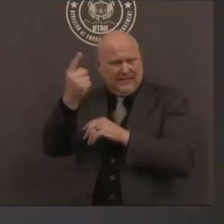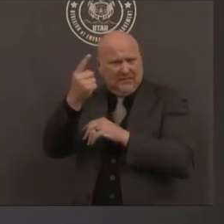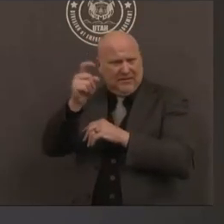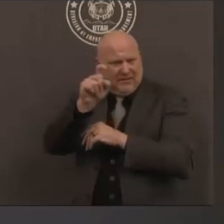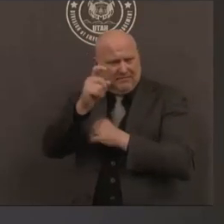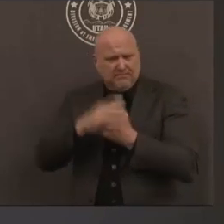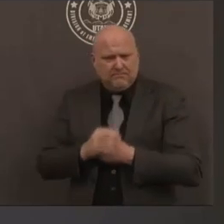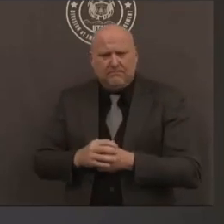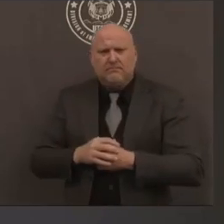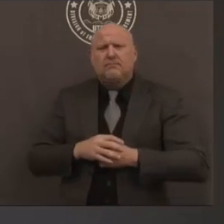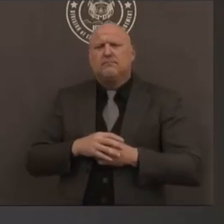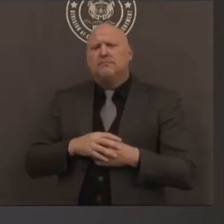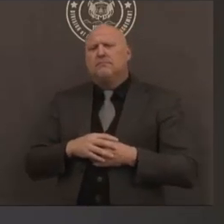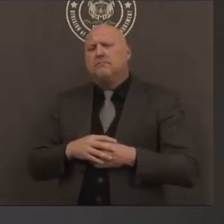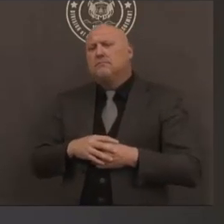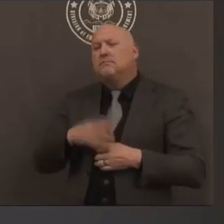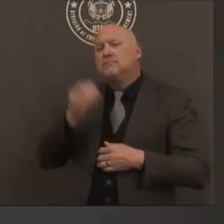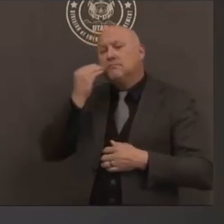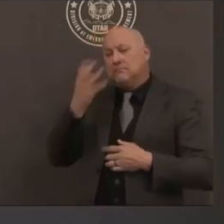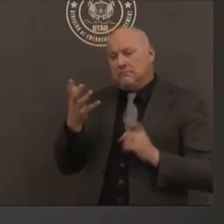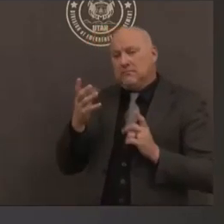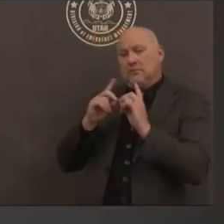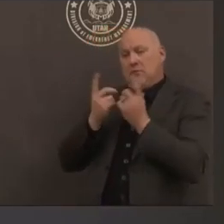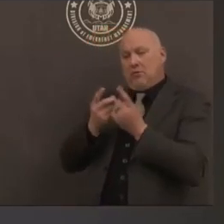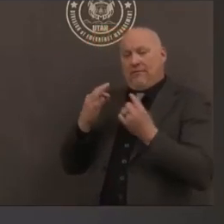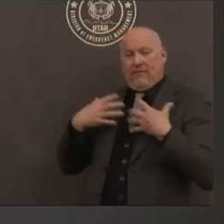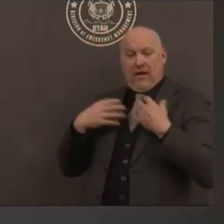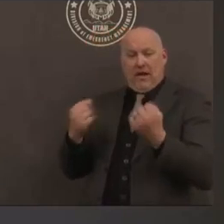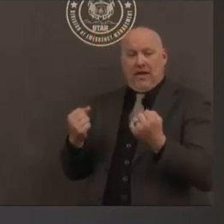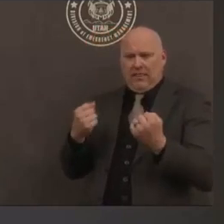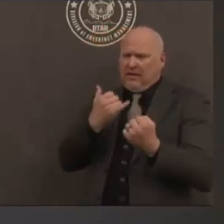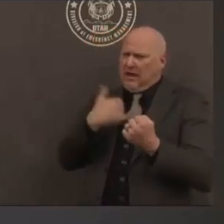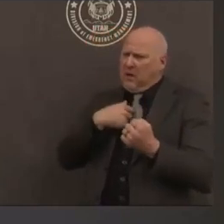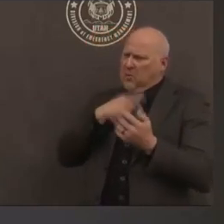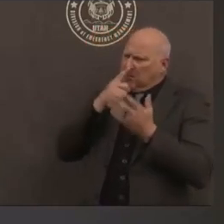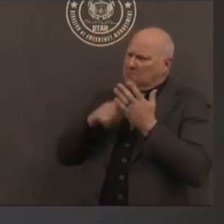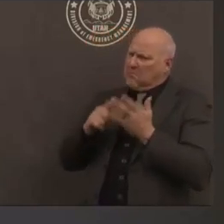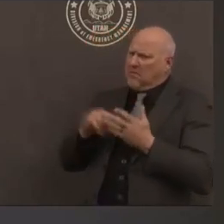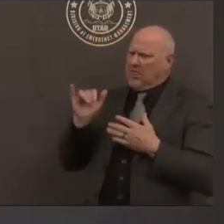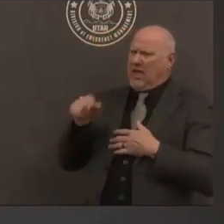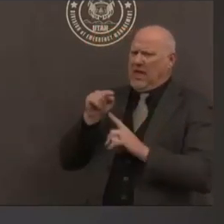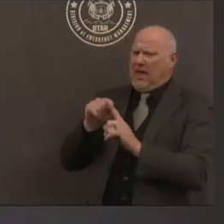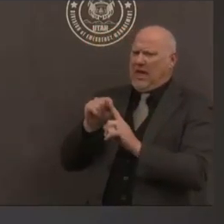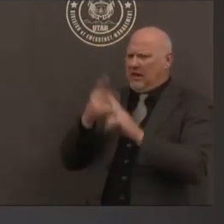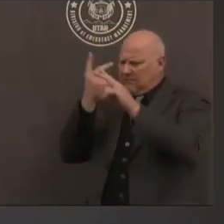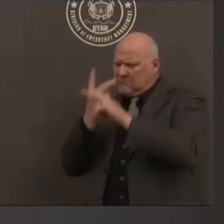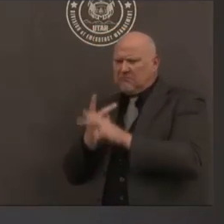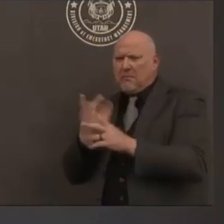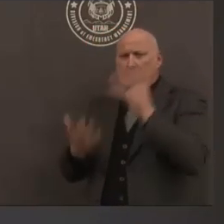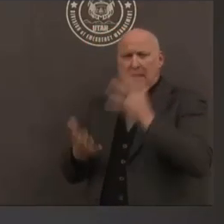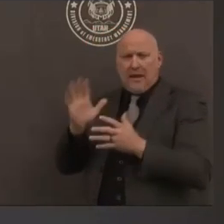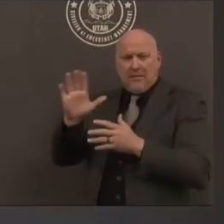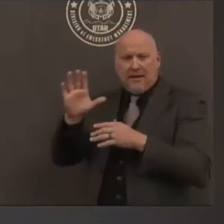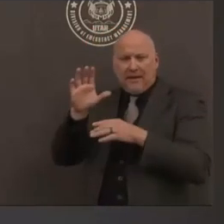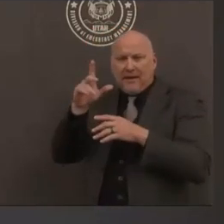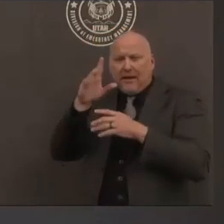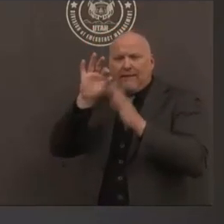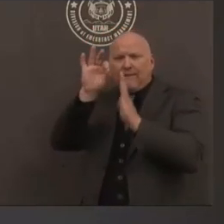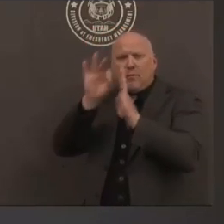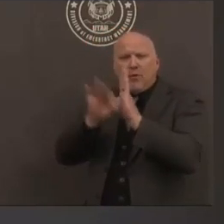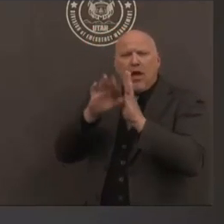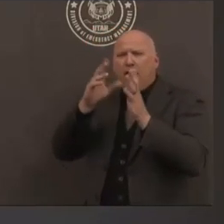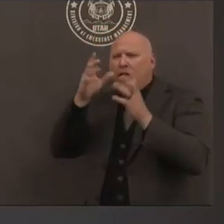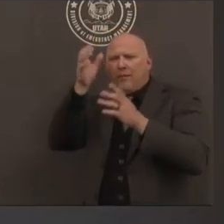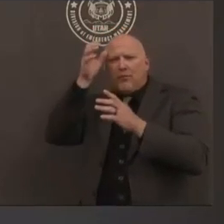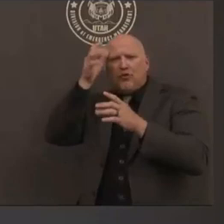greater visibility of the algorithm so that we can understand the demand of testing a little more accurately and also be able to interpret the results better as well